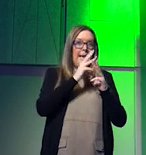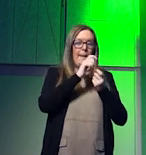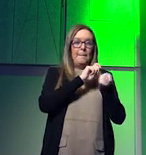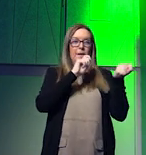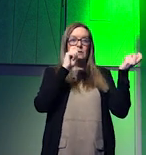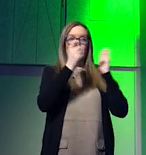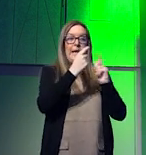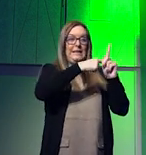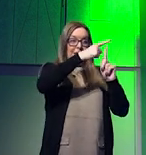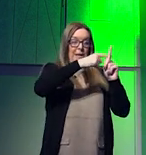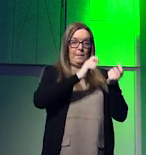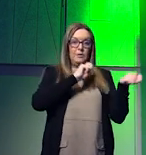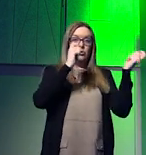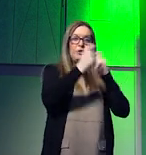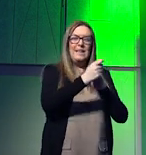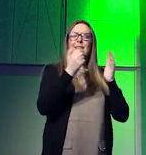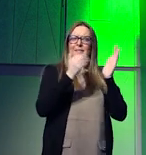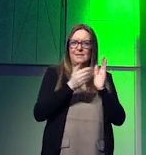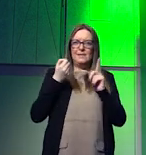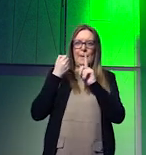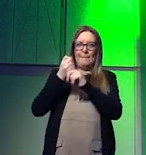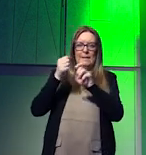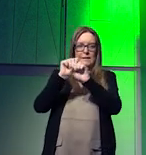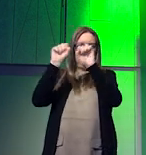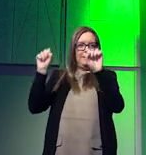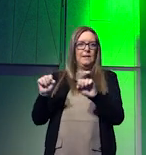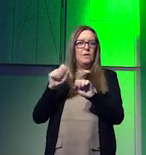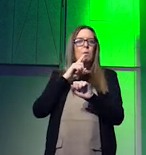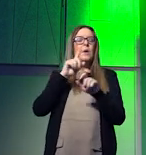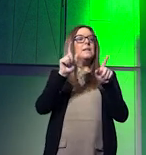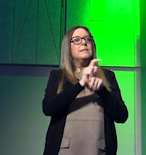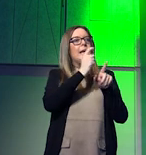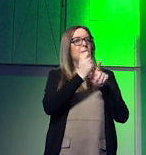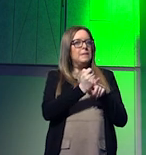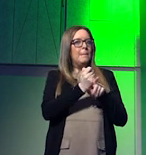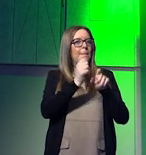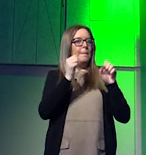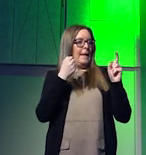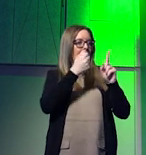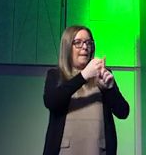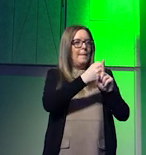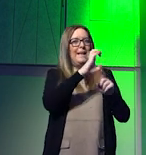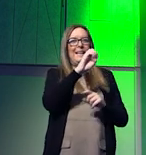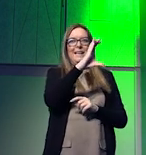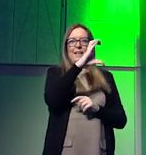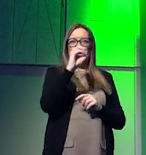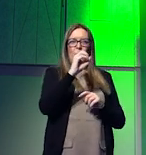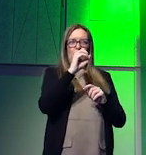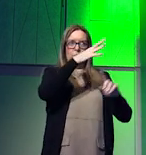change which impact ecosystems we're also impacting ecosystems by anthropogenic